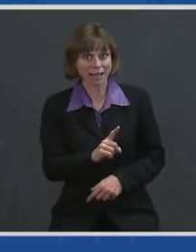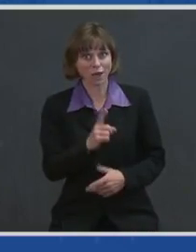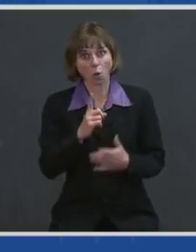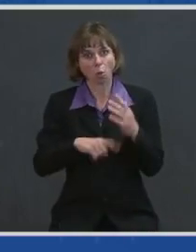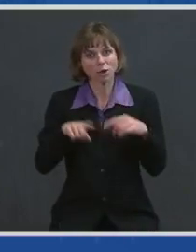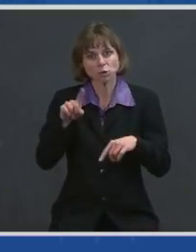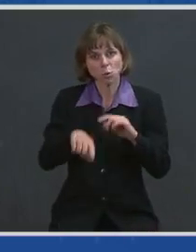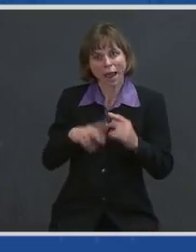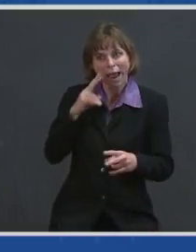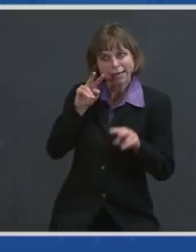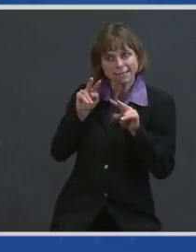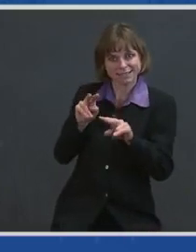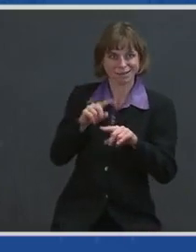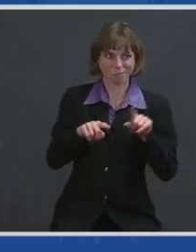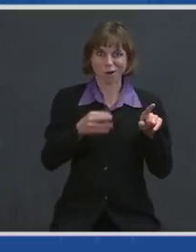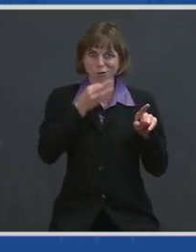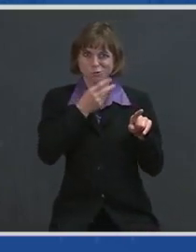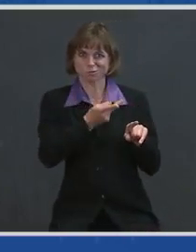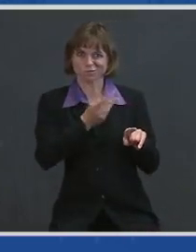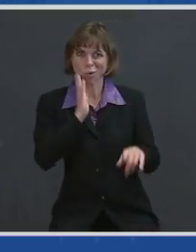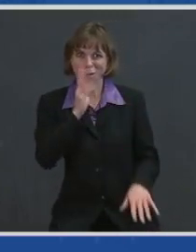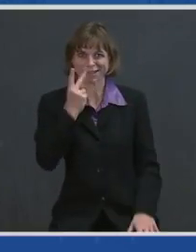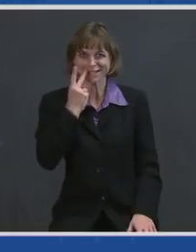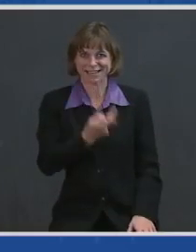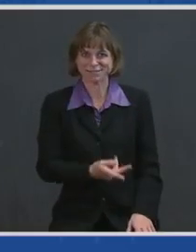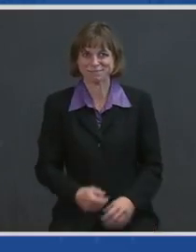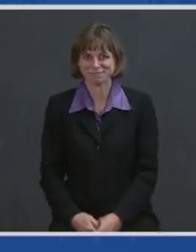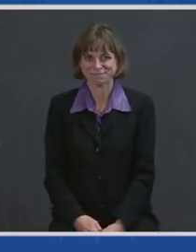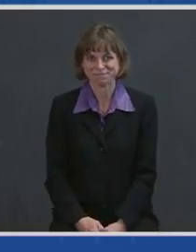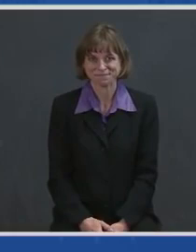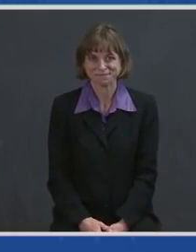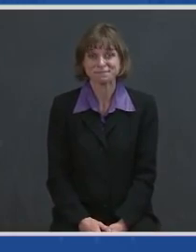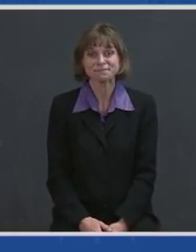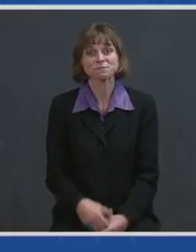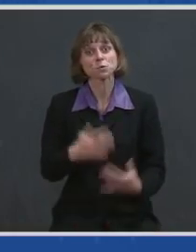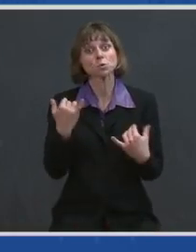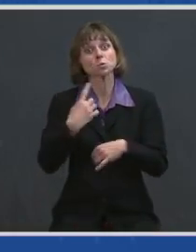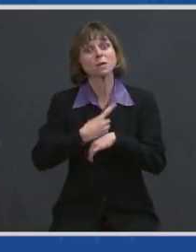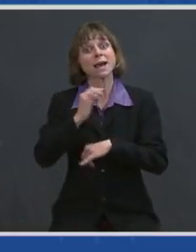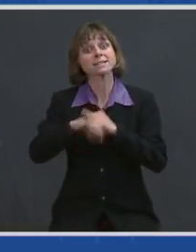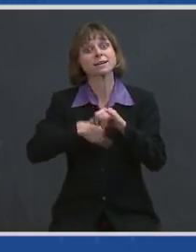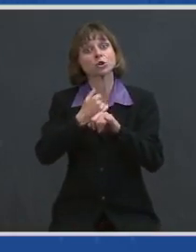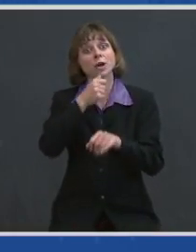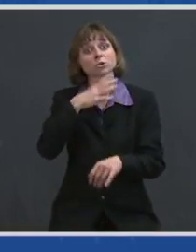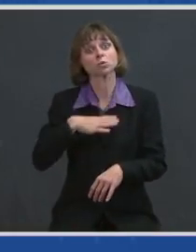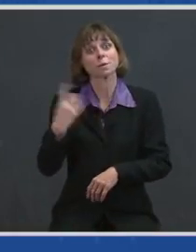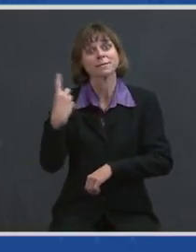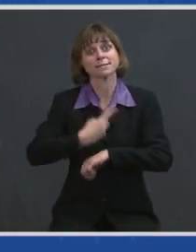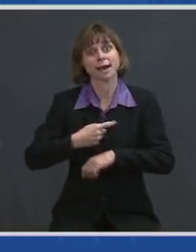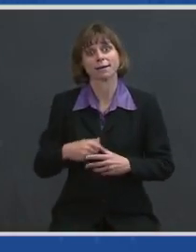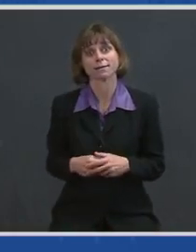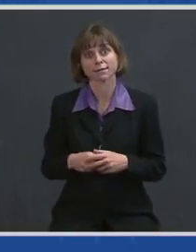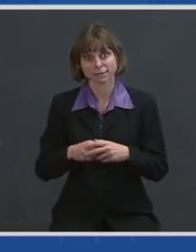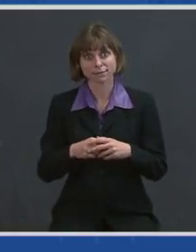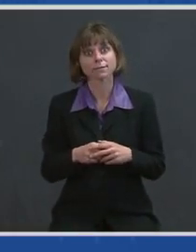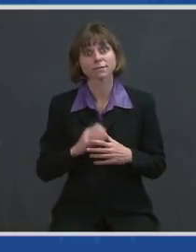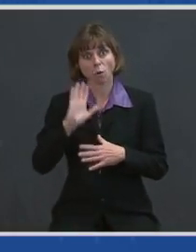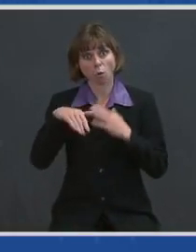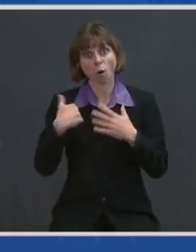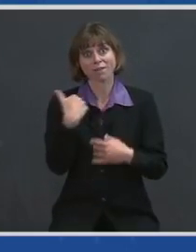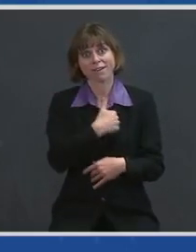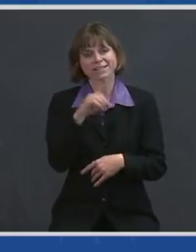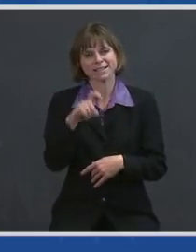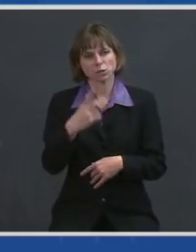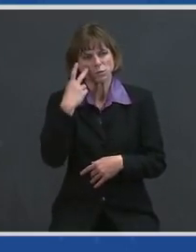but you'll soon see. Today is International Women's Day, and we all need to see and to